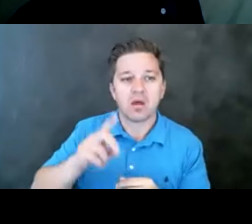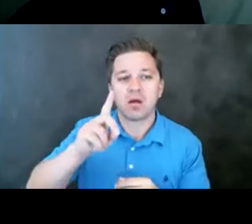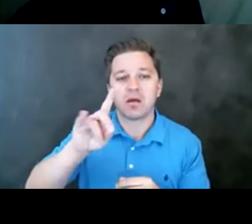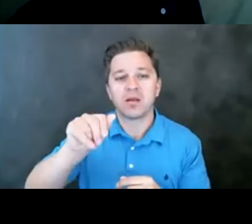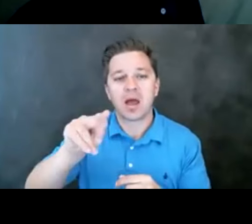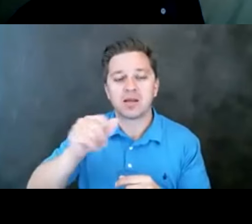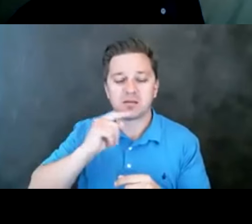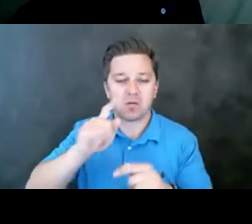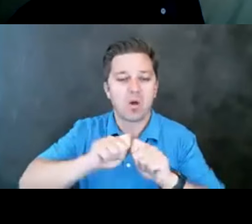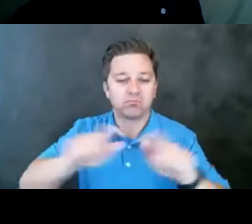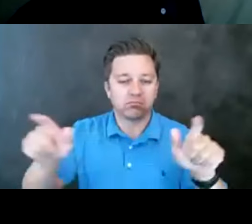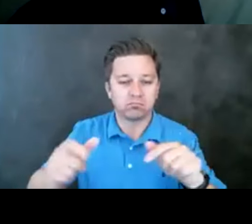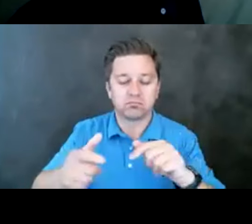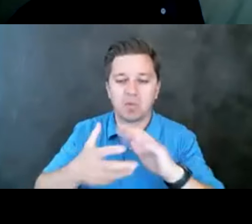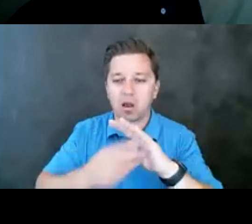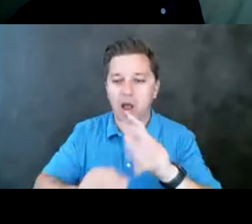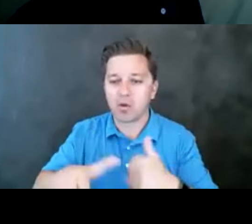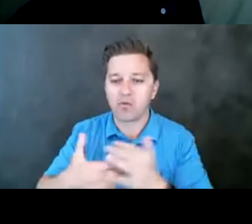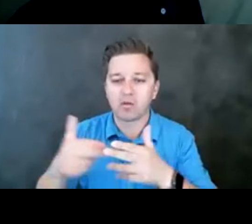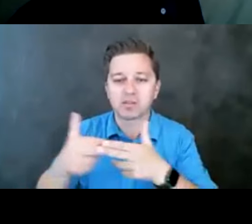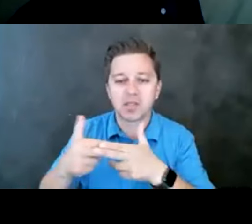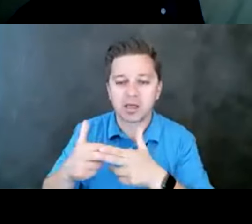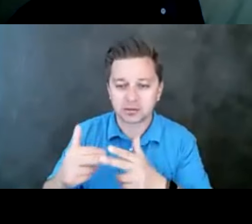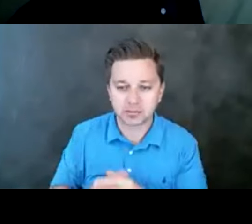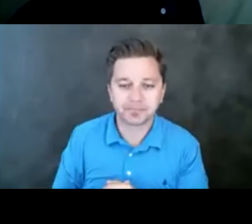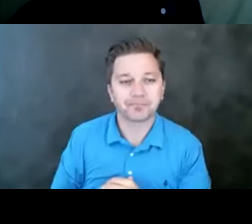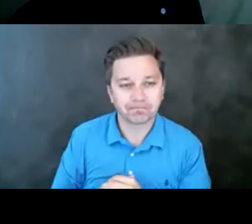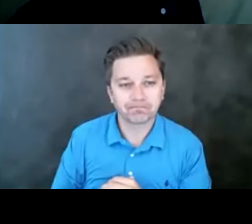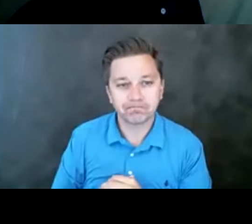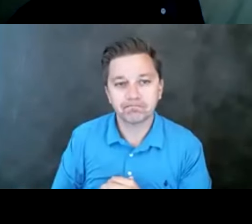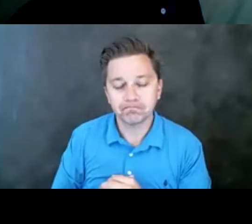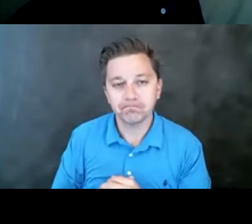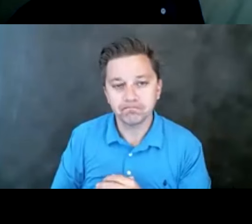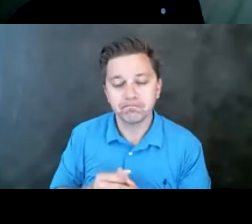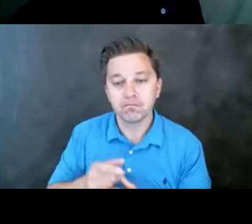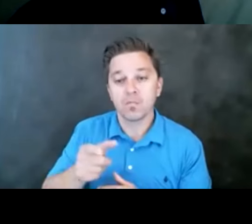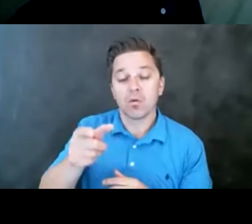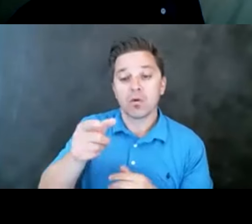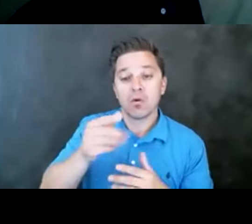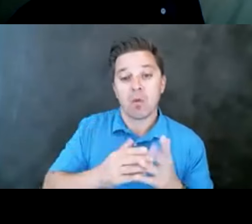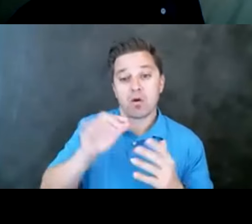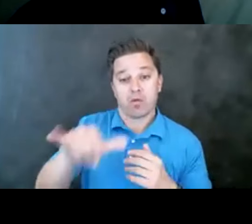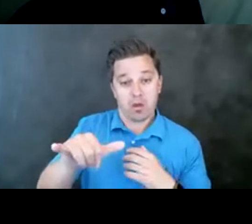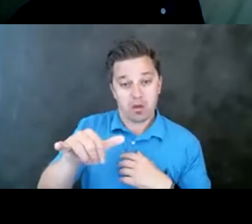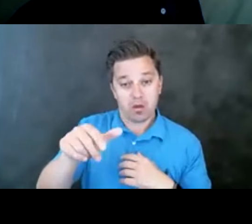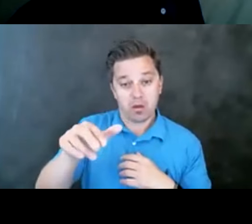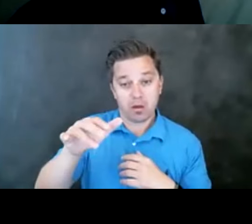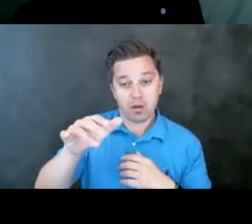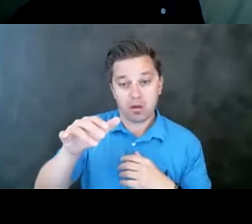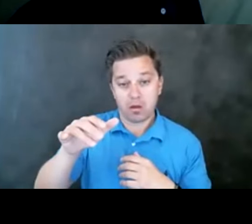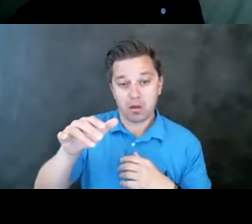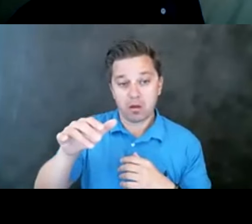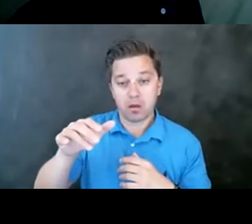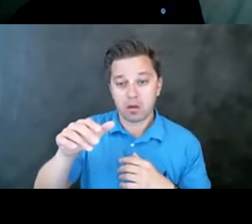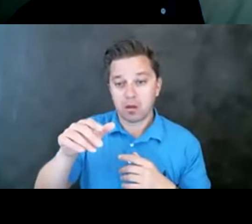of our time today. Yeah. And part of that, just so you know, when you get the slides, you're going to get some of the slides I'm going to